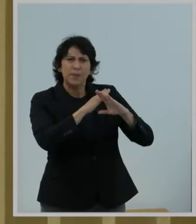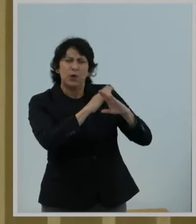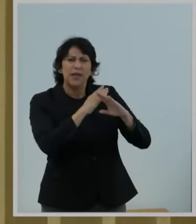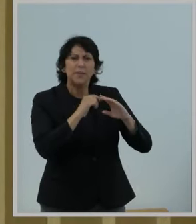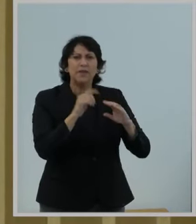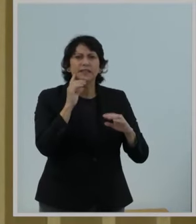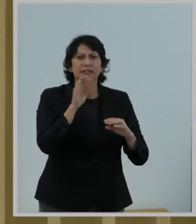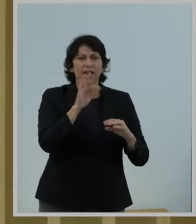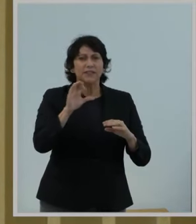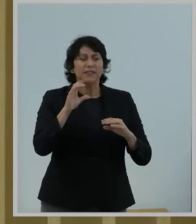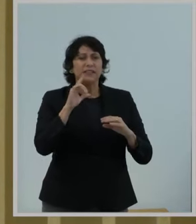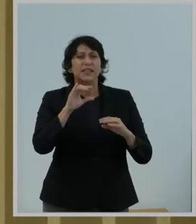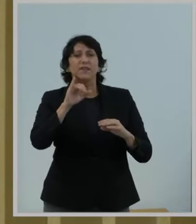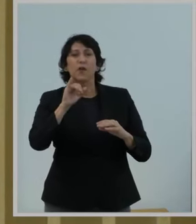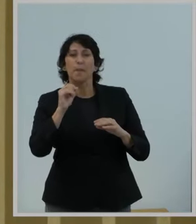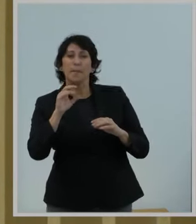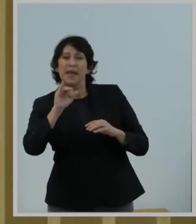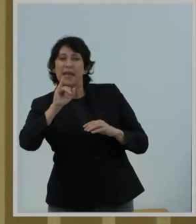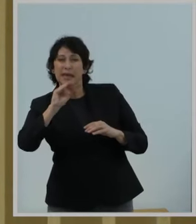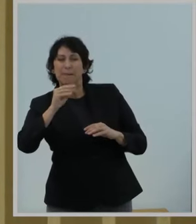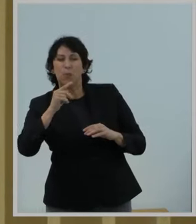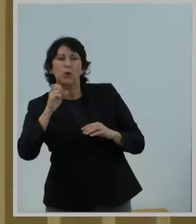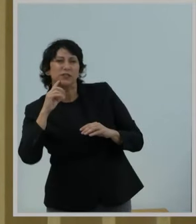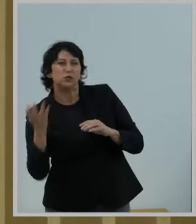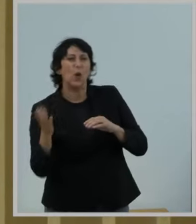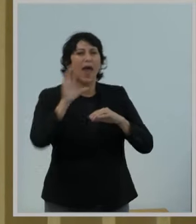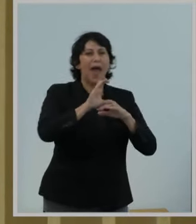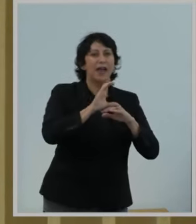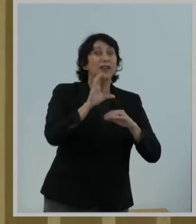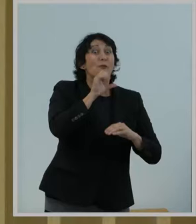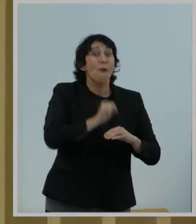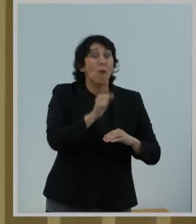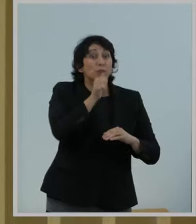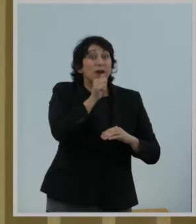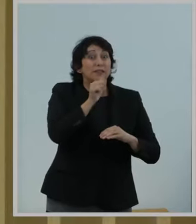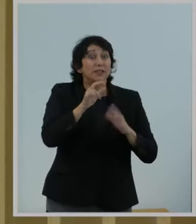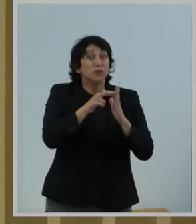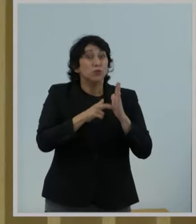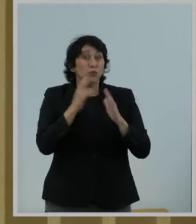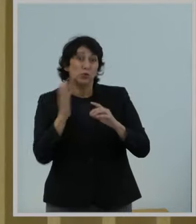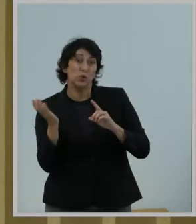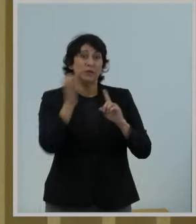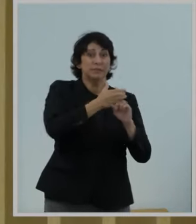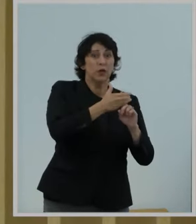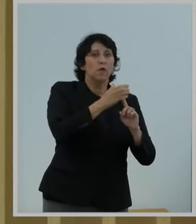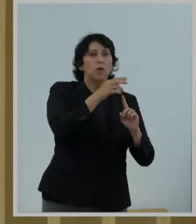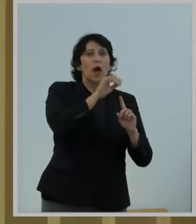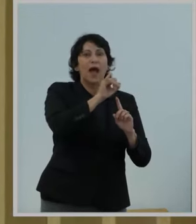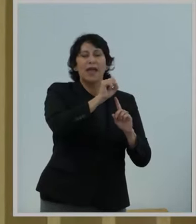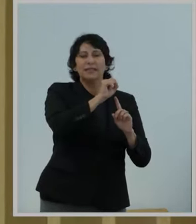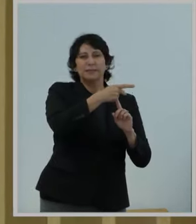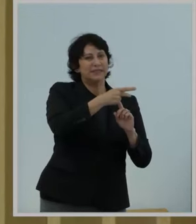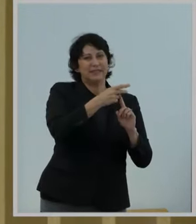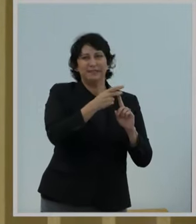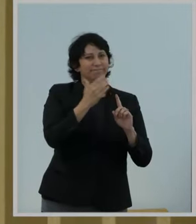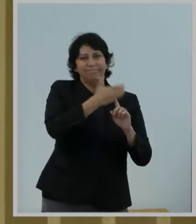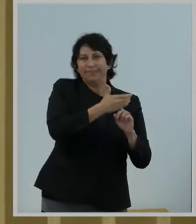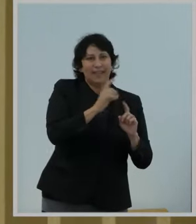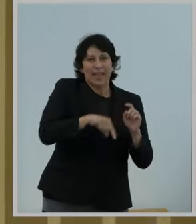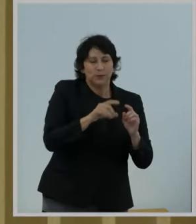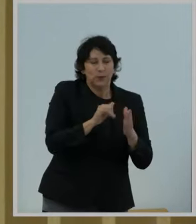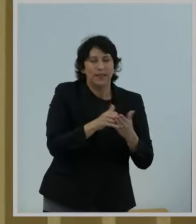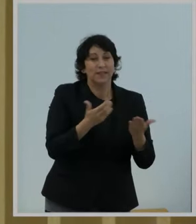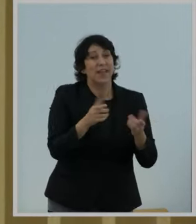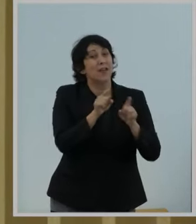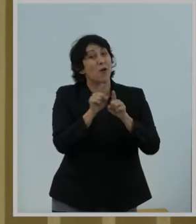its old privacy rules on ISPs. For still another, Title II will hit Americans in